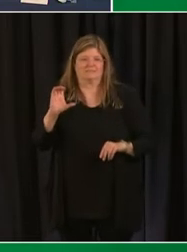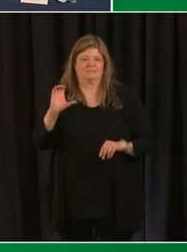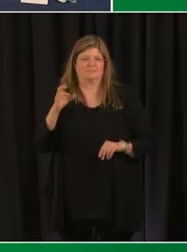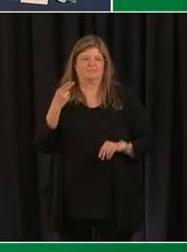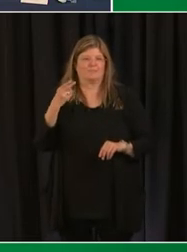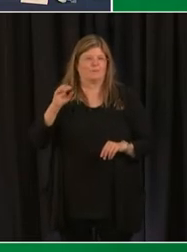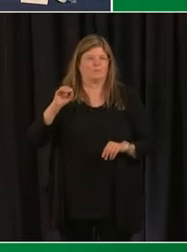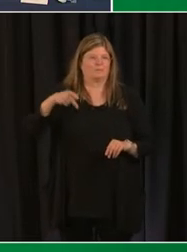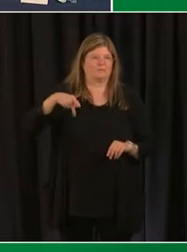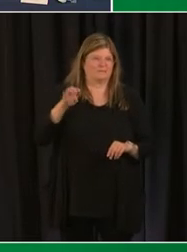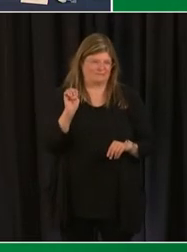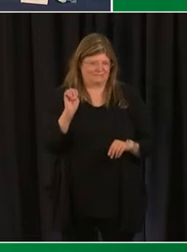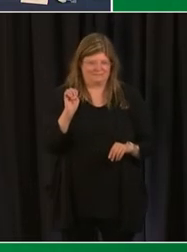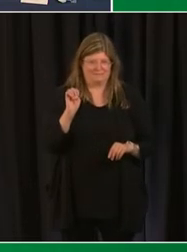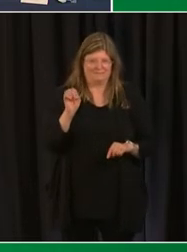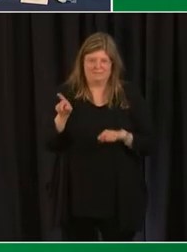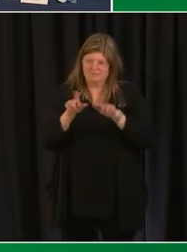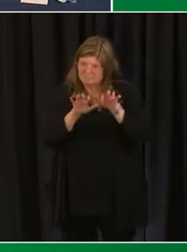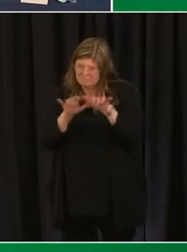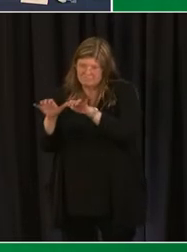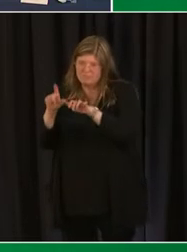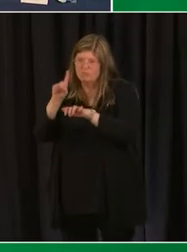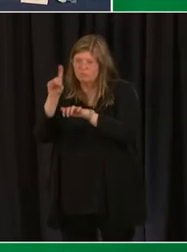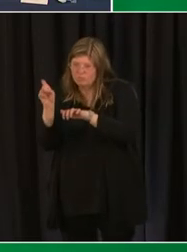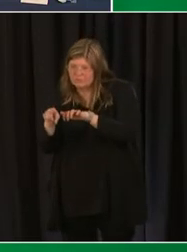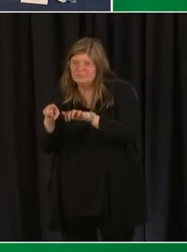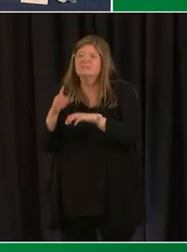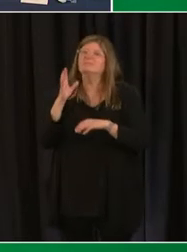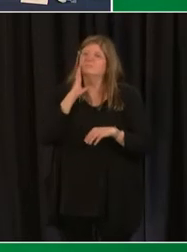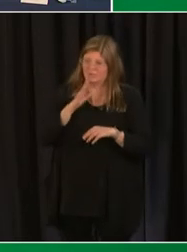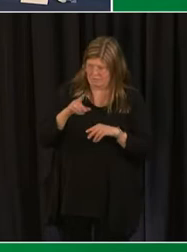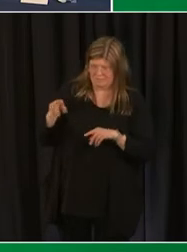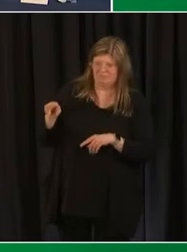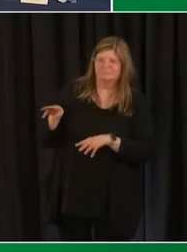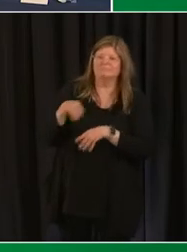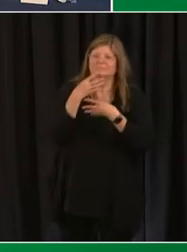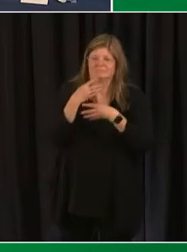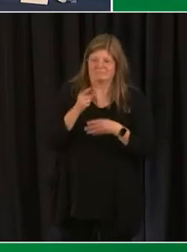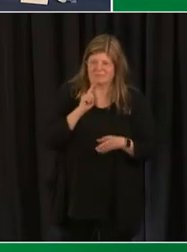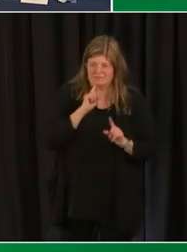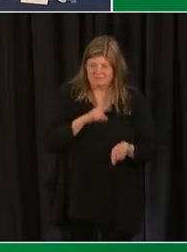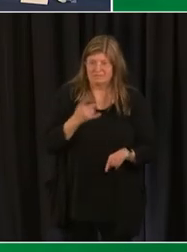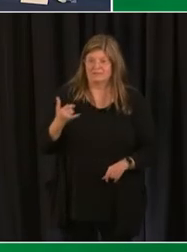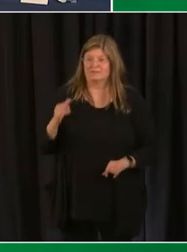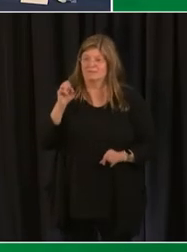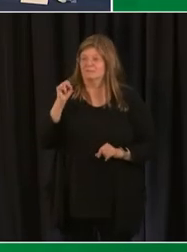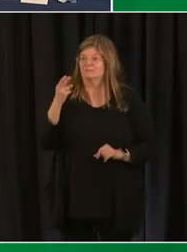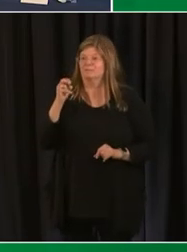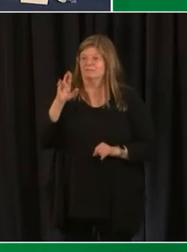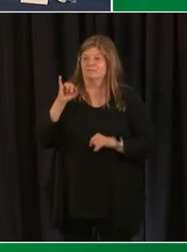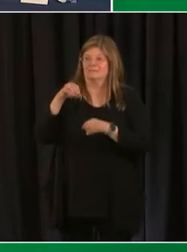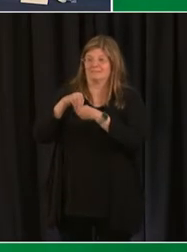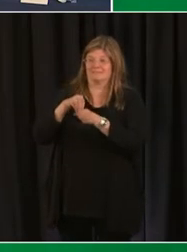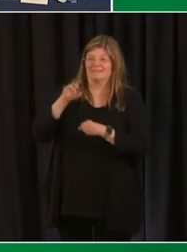our first question is going to go to the phone lines um sherry in ward 7 your line is unmuted